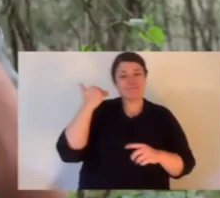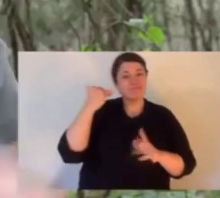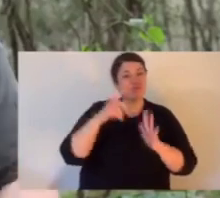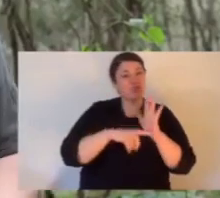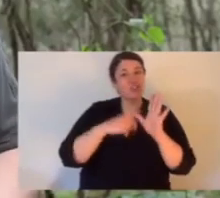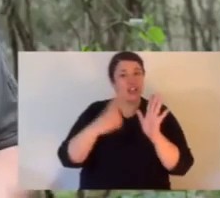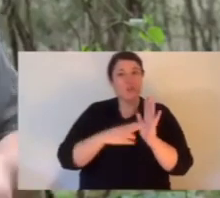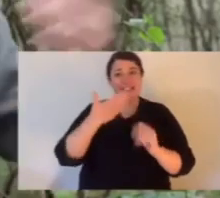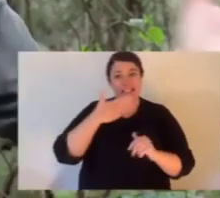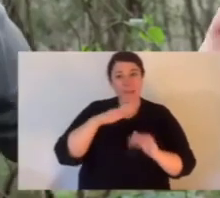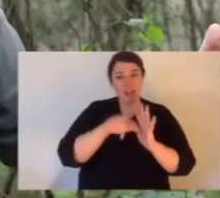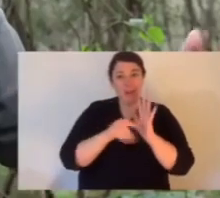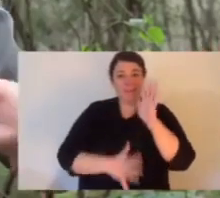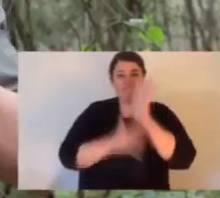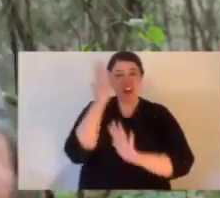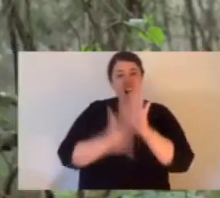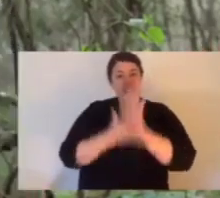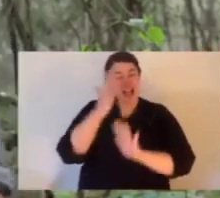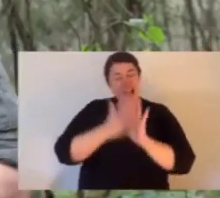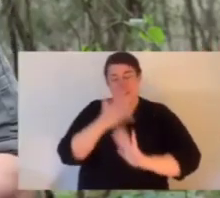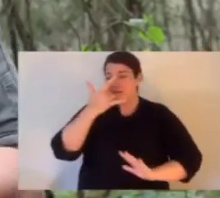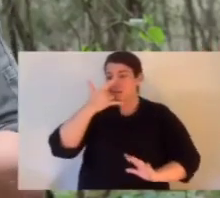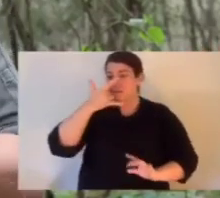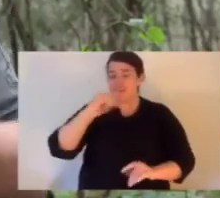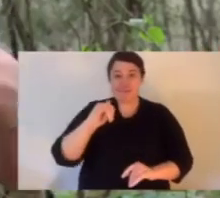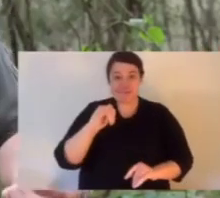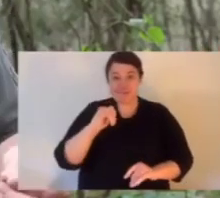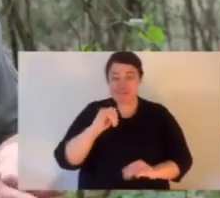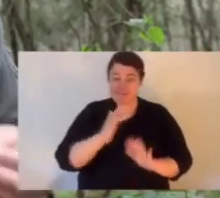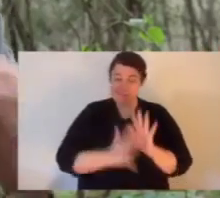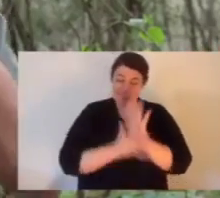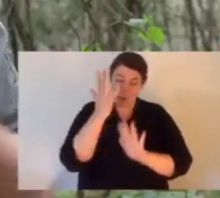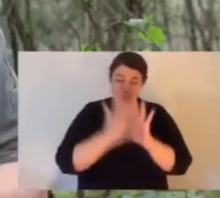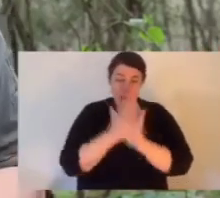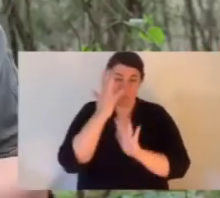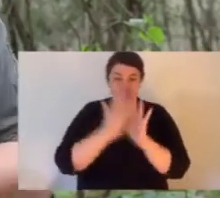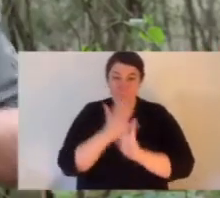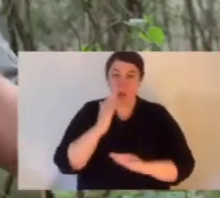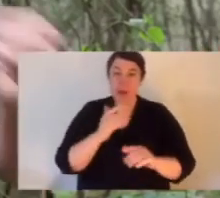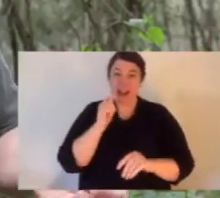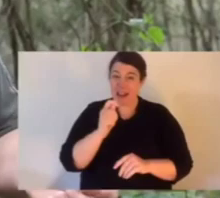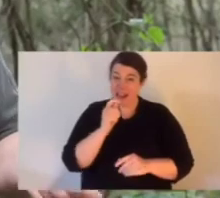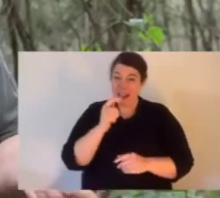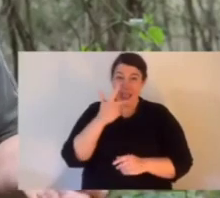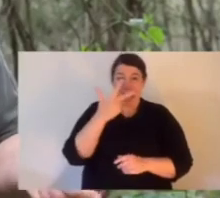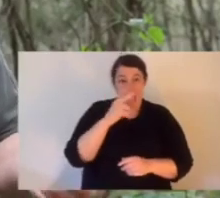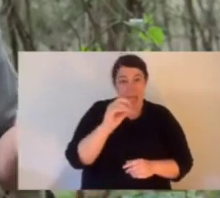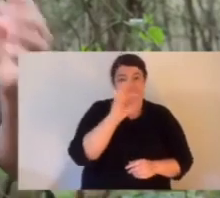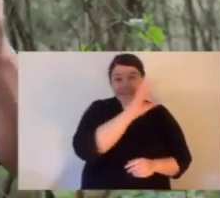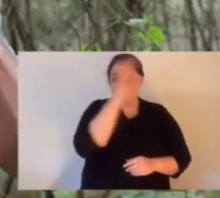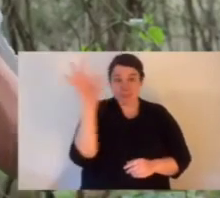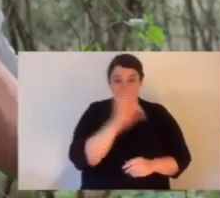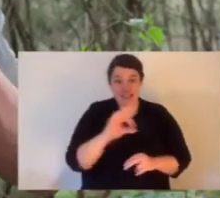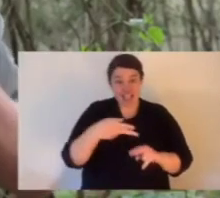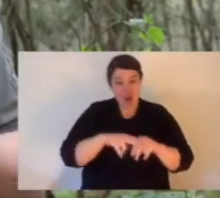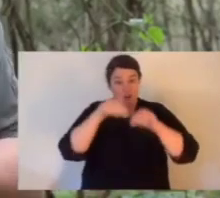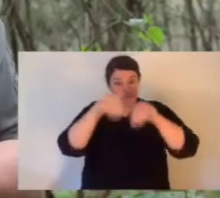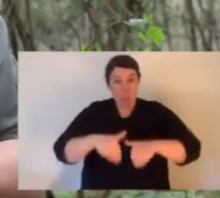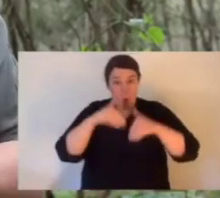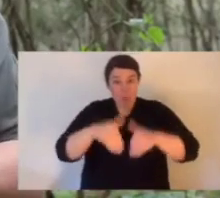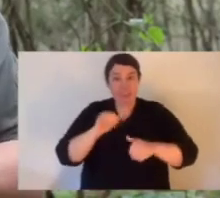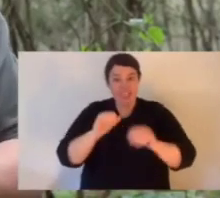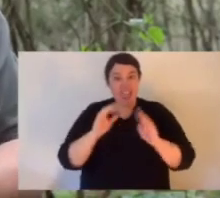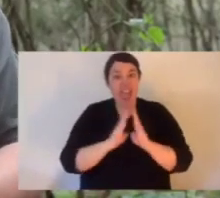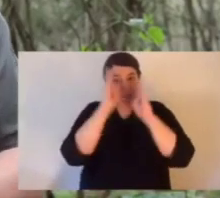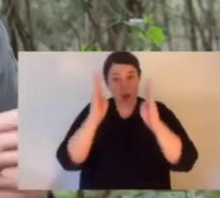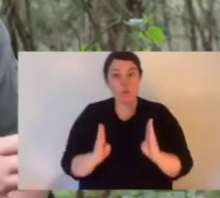rocks, it's more cunning, it doesn't hunt in a pack, it's a solitary predator and it's given the wallabies a really hard time. Now the next